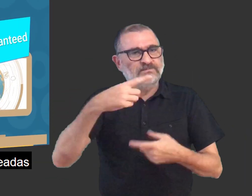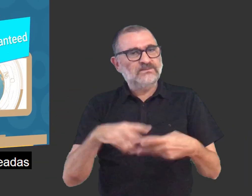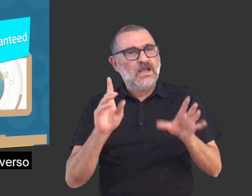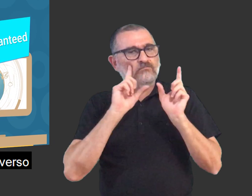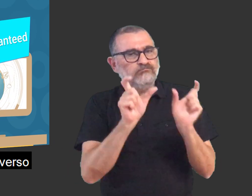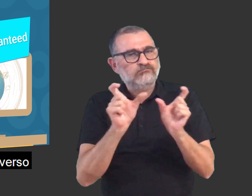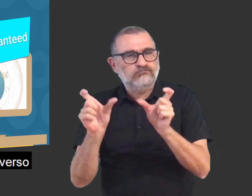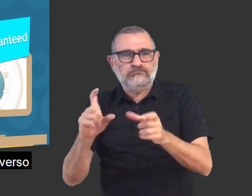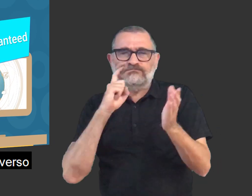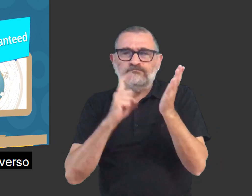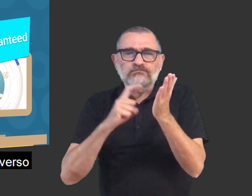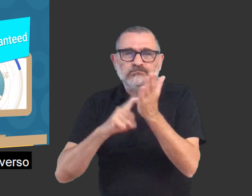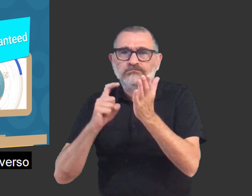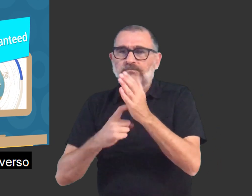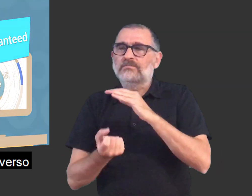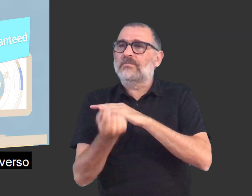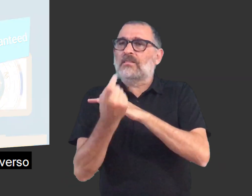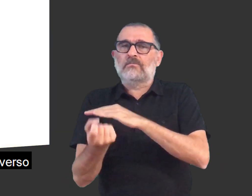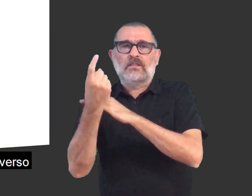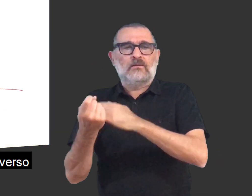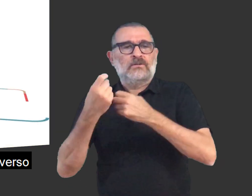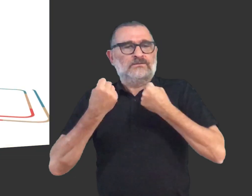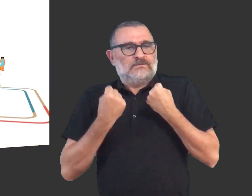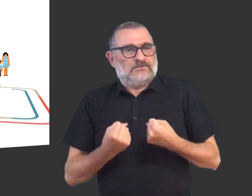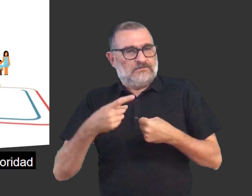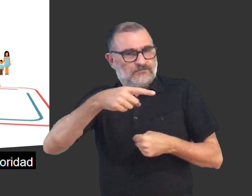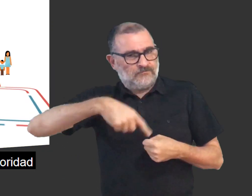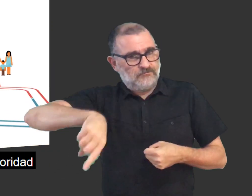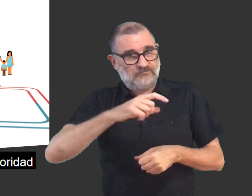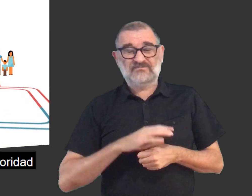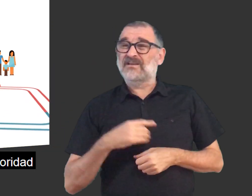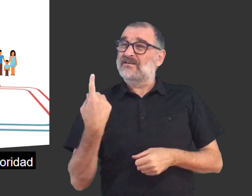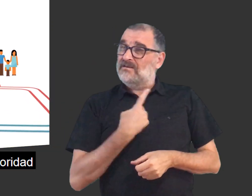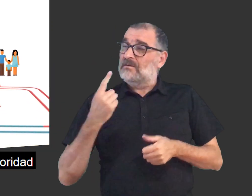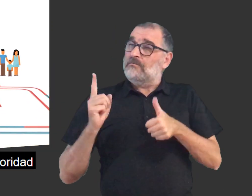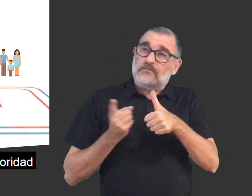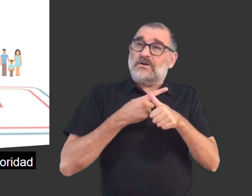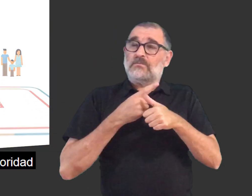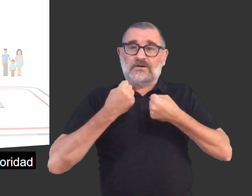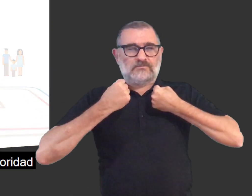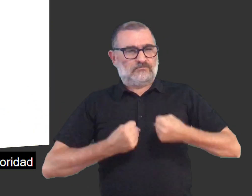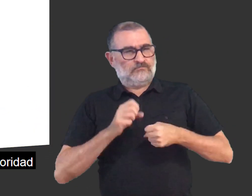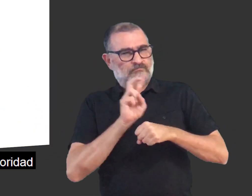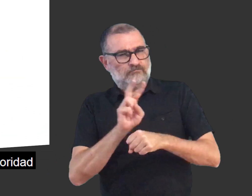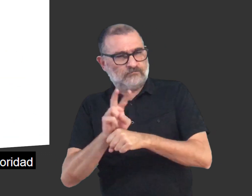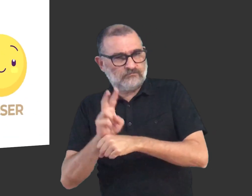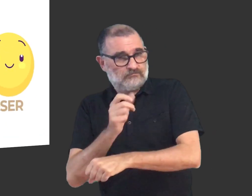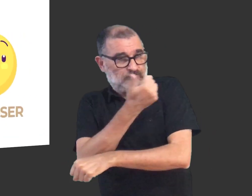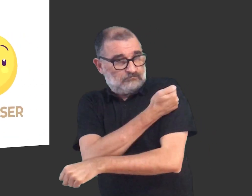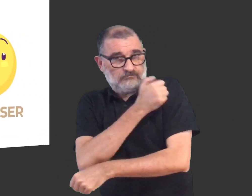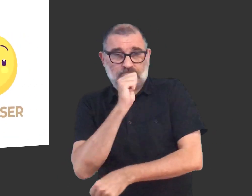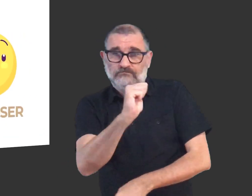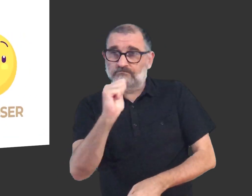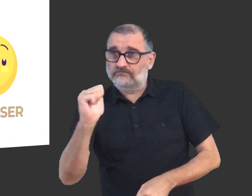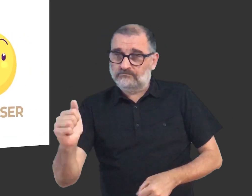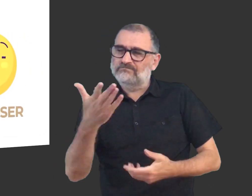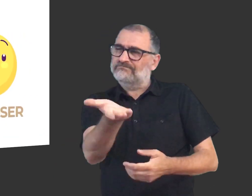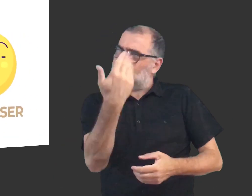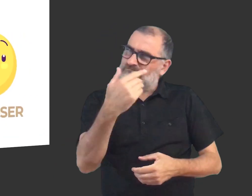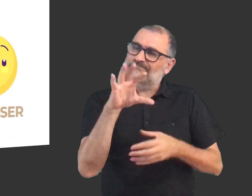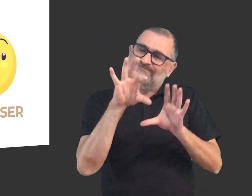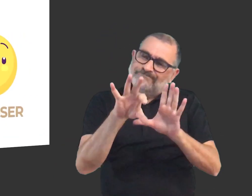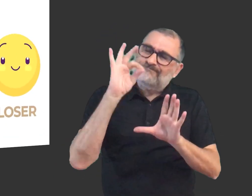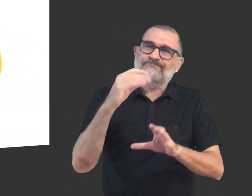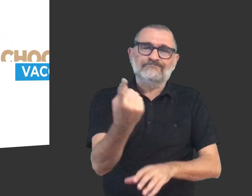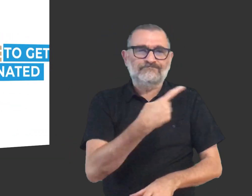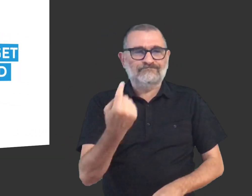monitored to identify any adverse events. Your safety is our top priority. Vaccines bring